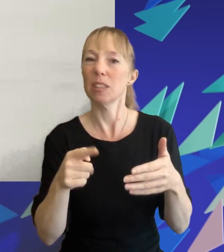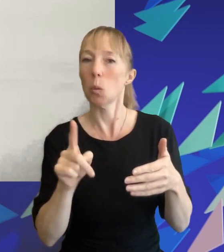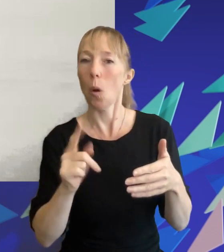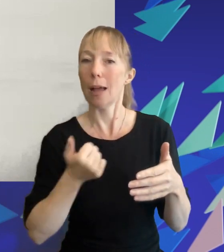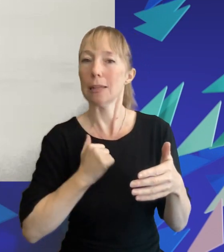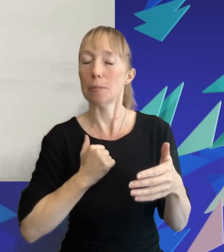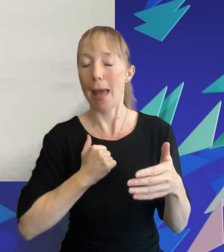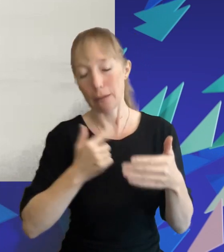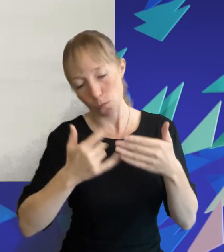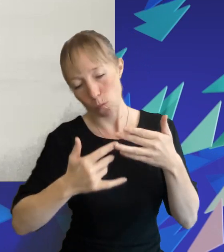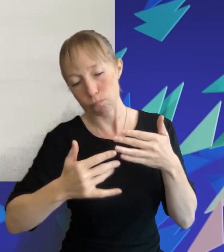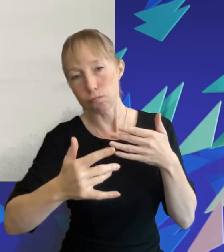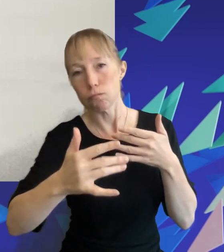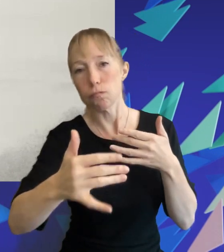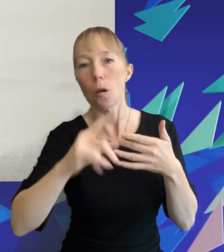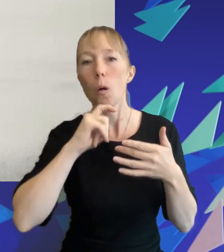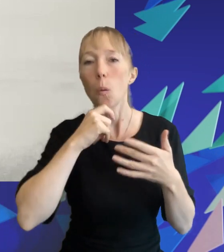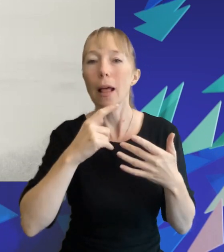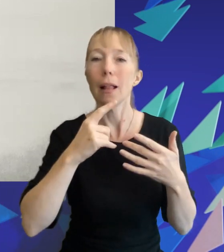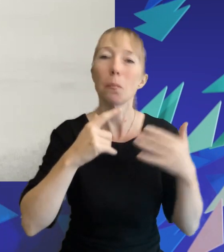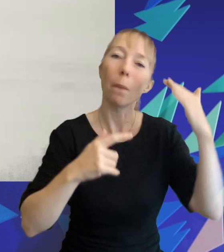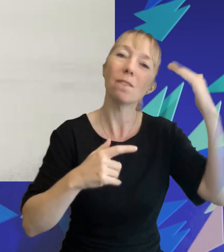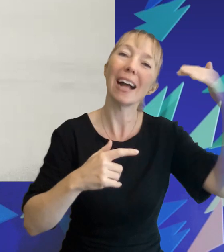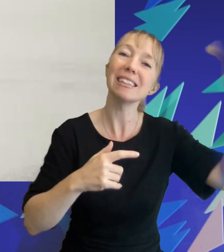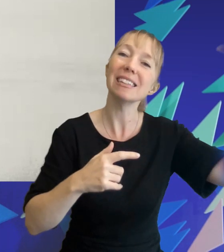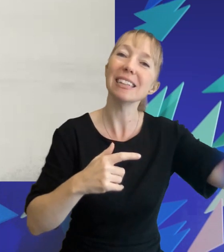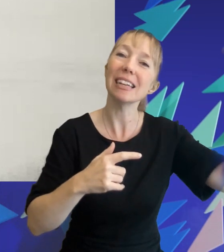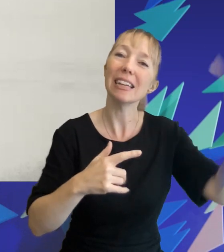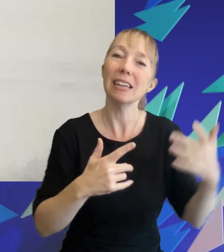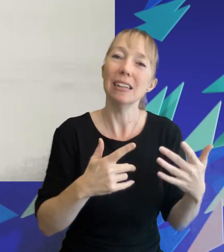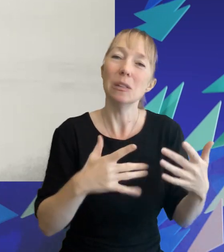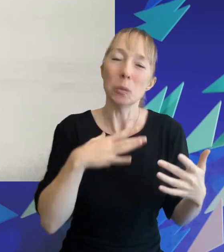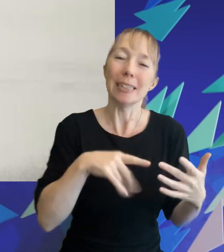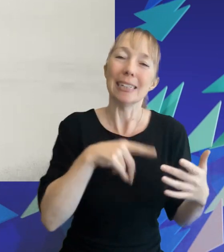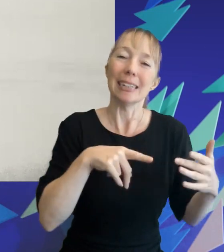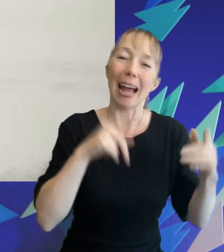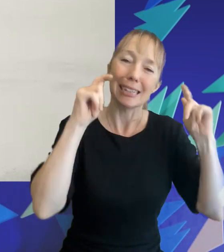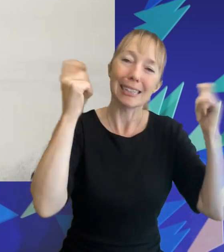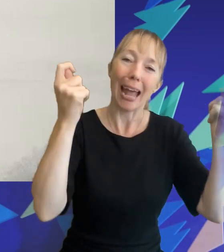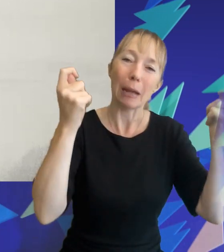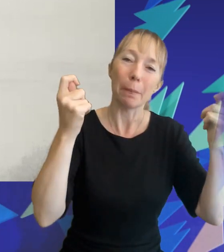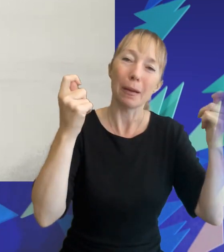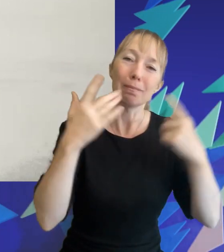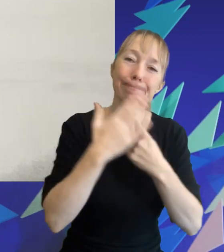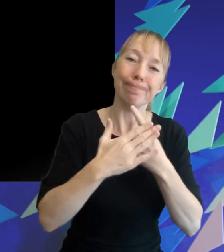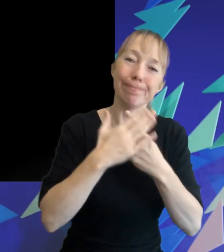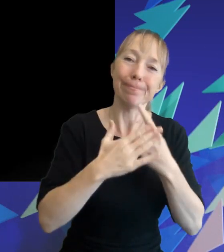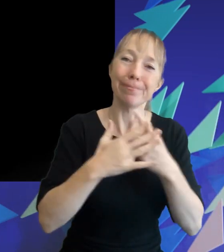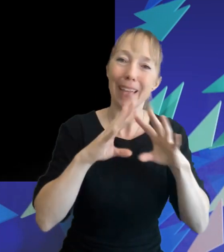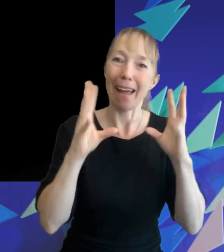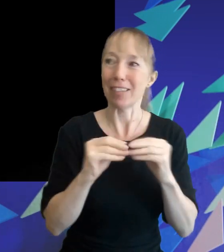number of years we're still going to live in kind of fantasy land because we just need that escape after everything that's happened